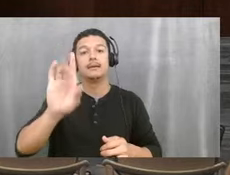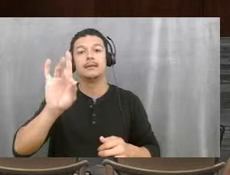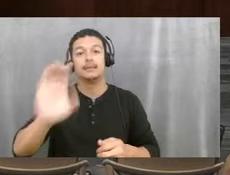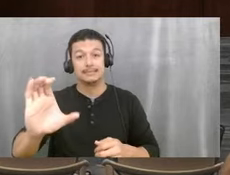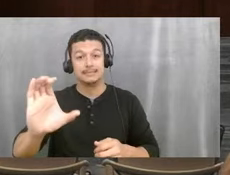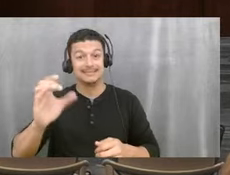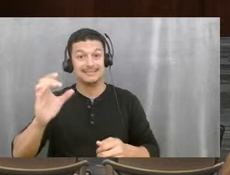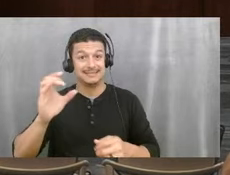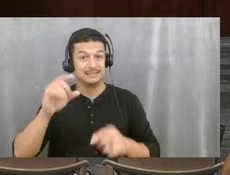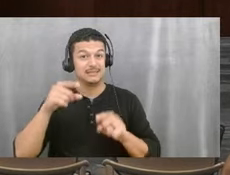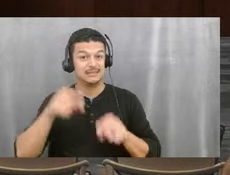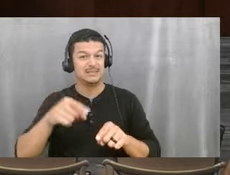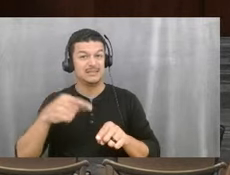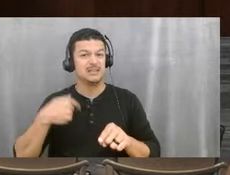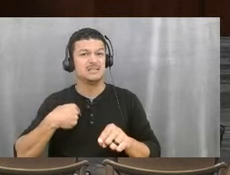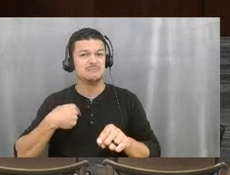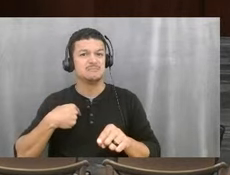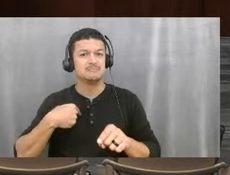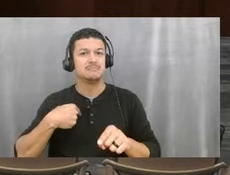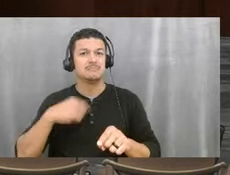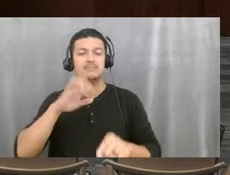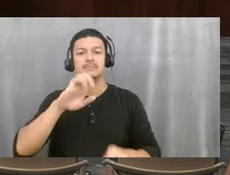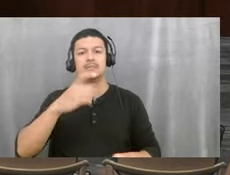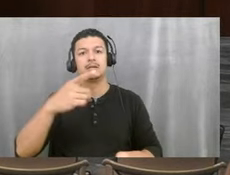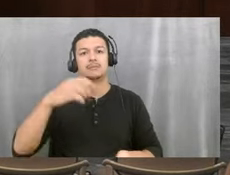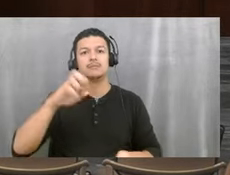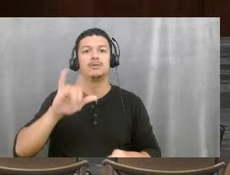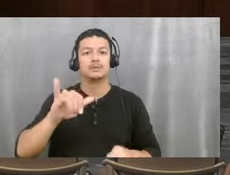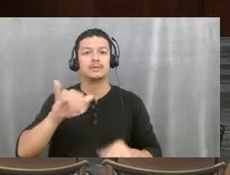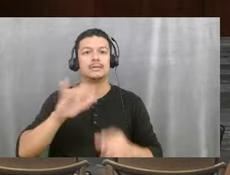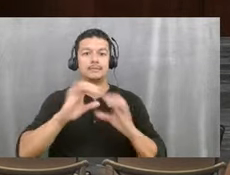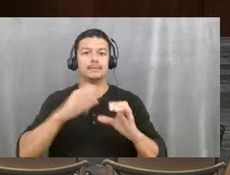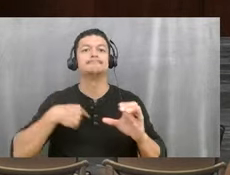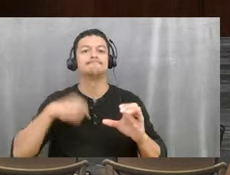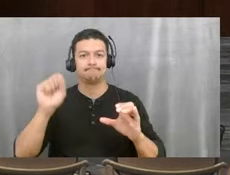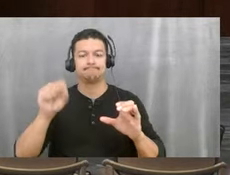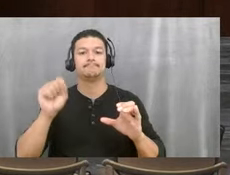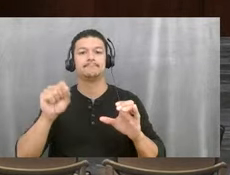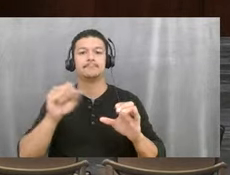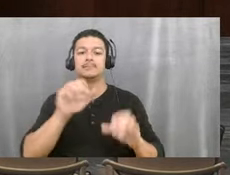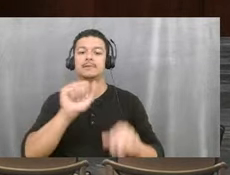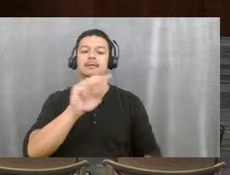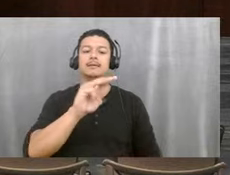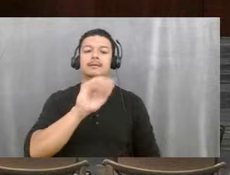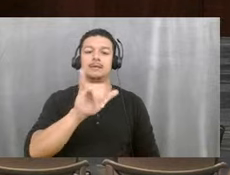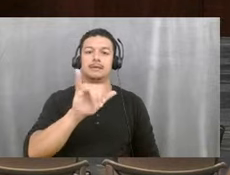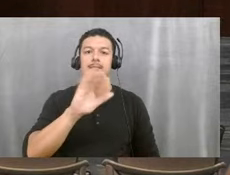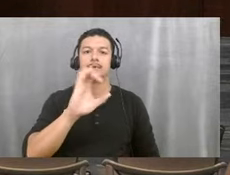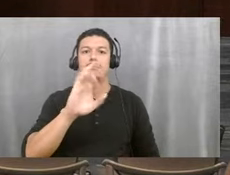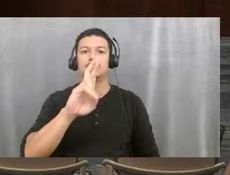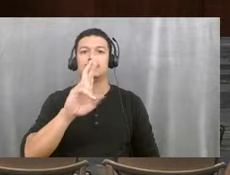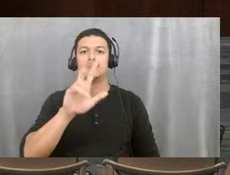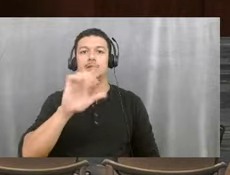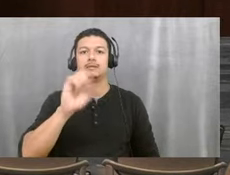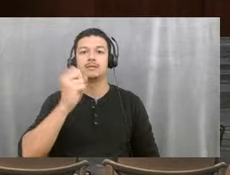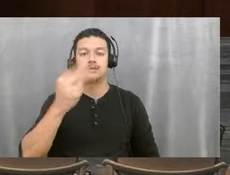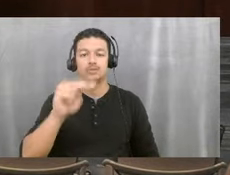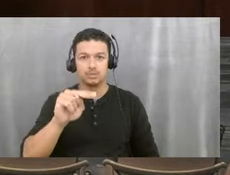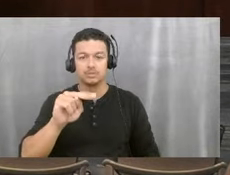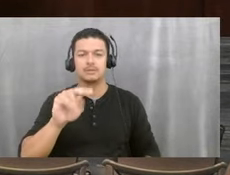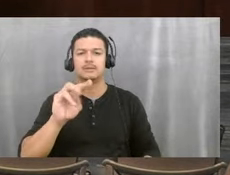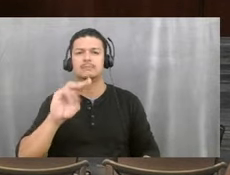had ex-parte communications with Amy Carlson, Andrew Maxey, and Matthew Barnes